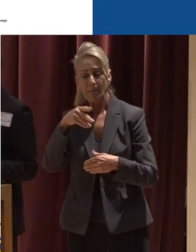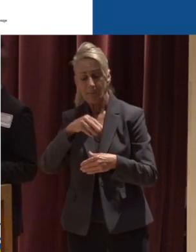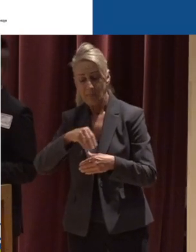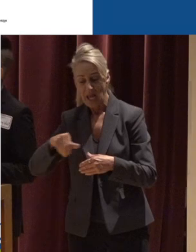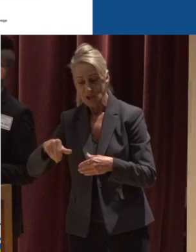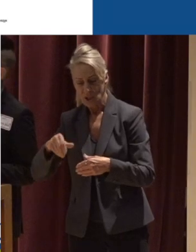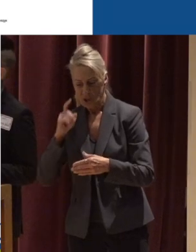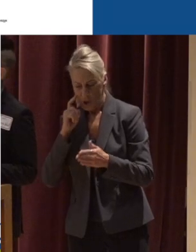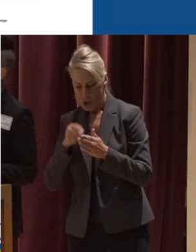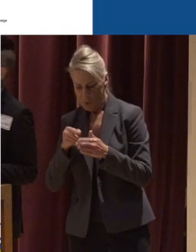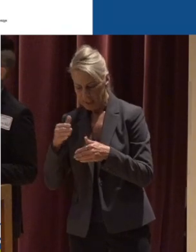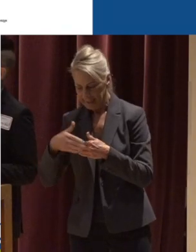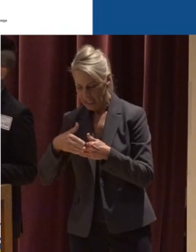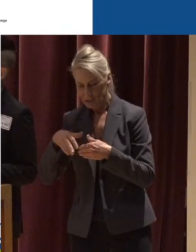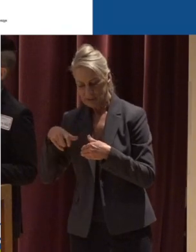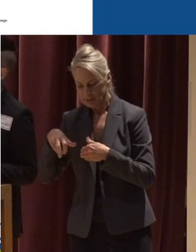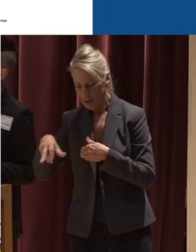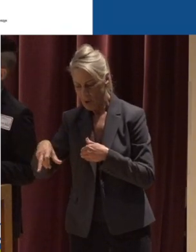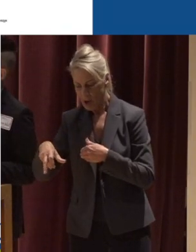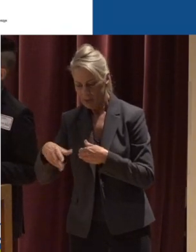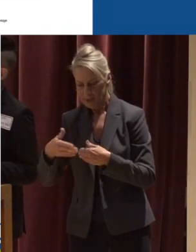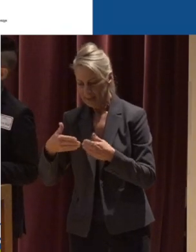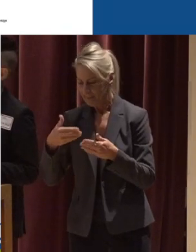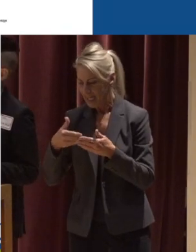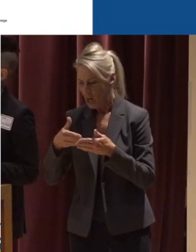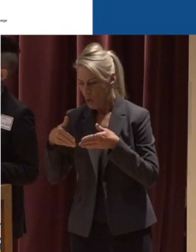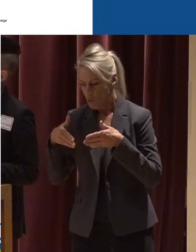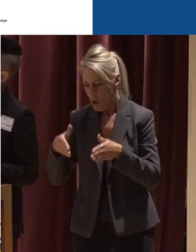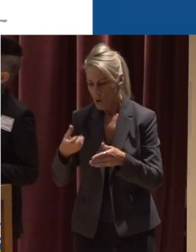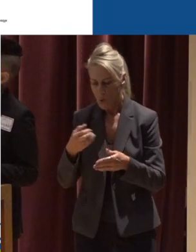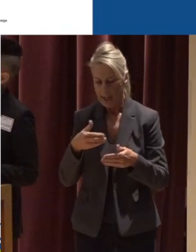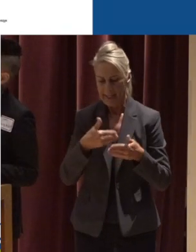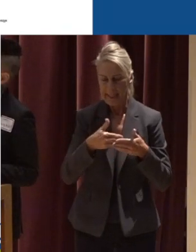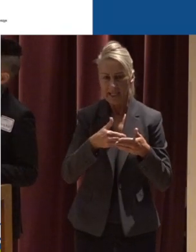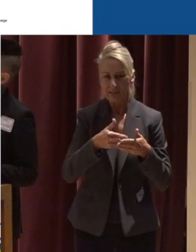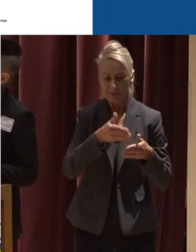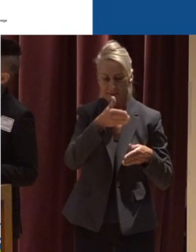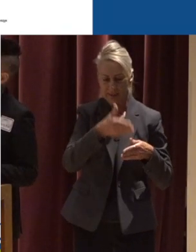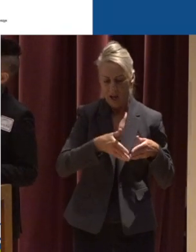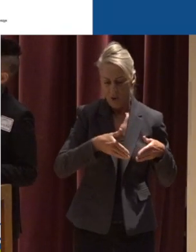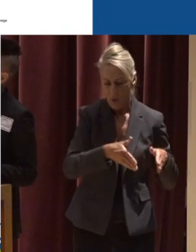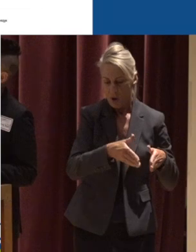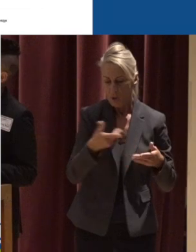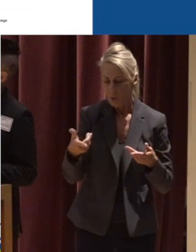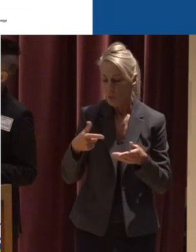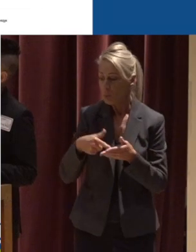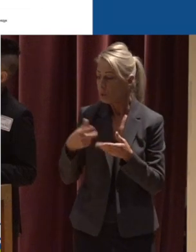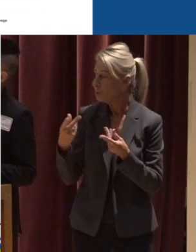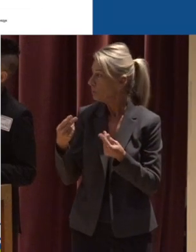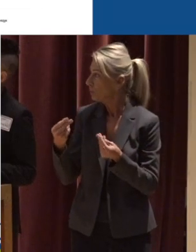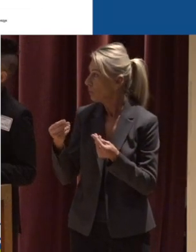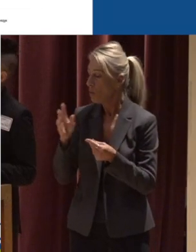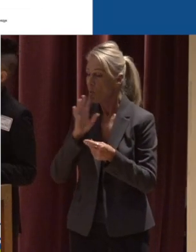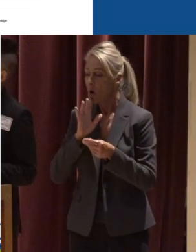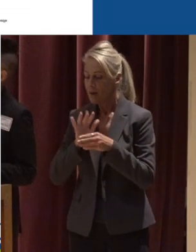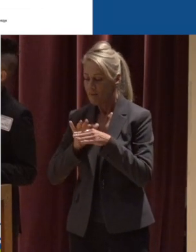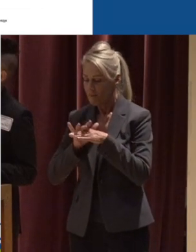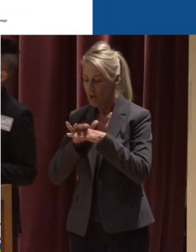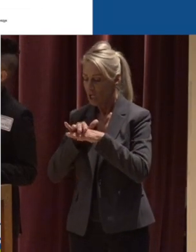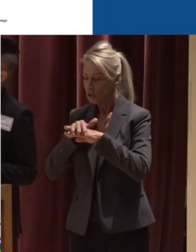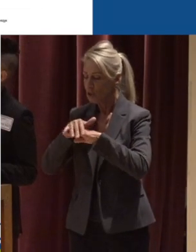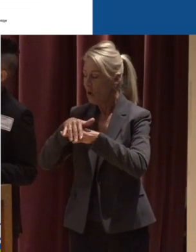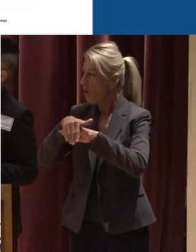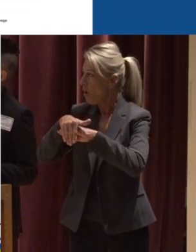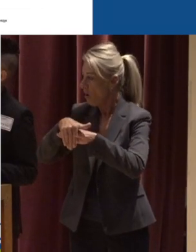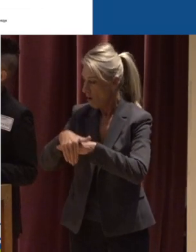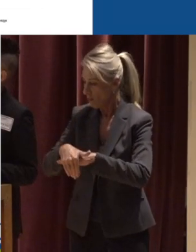sidewalks Because they tend to be right roadside or right next to a sidewalk And what they do is they flush You know water gets flushed off the sidewalk